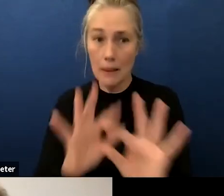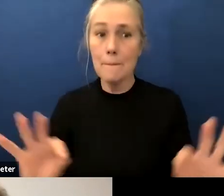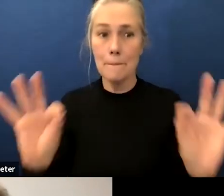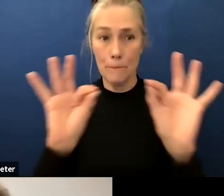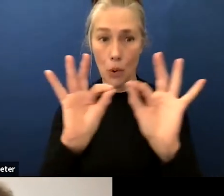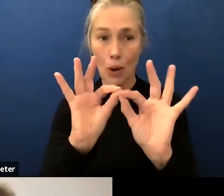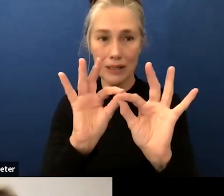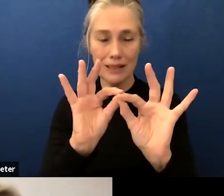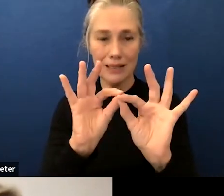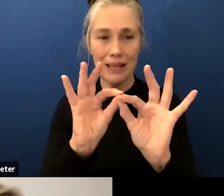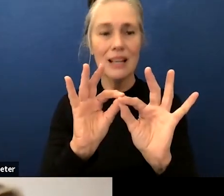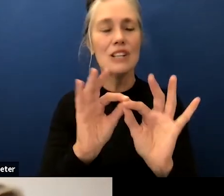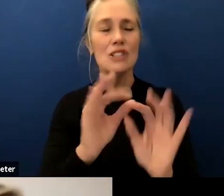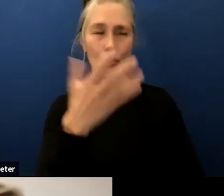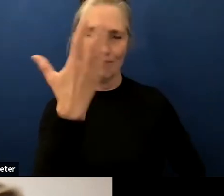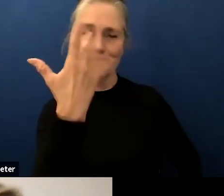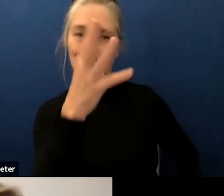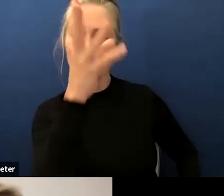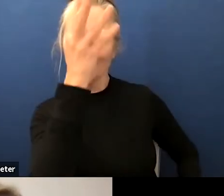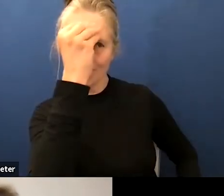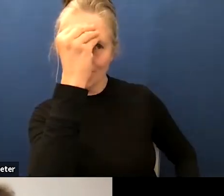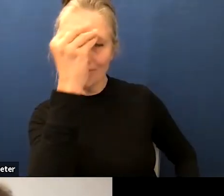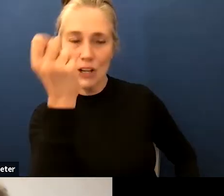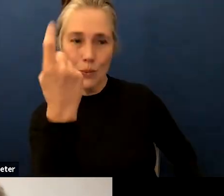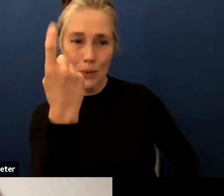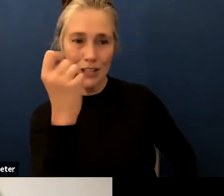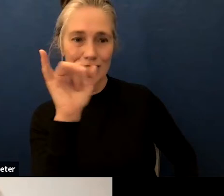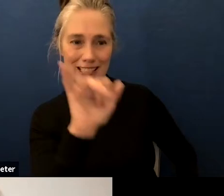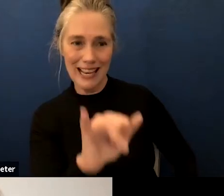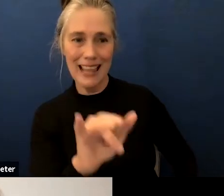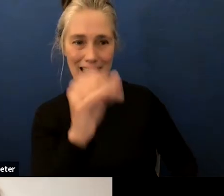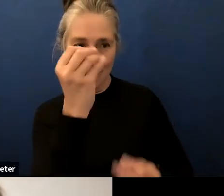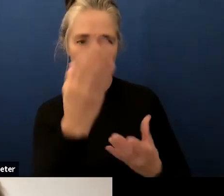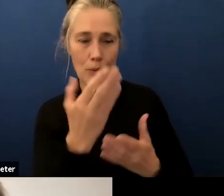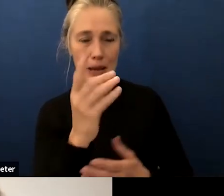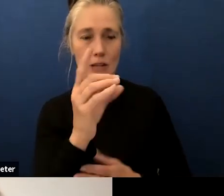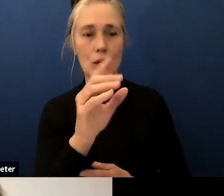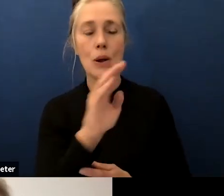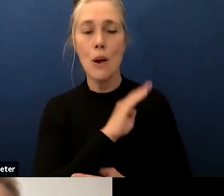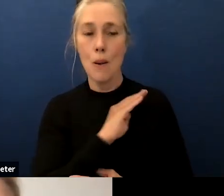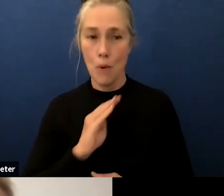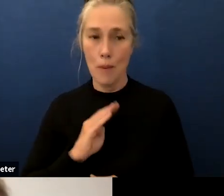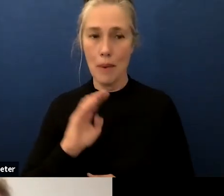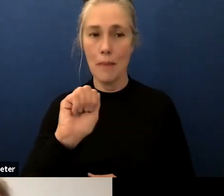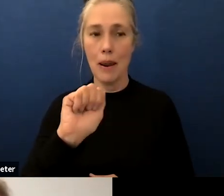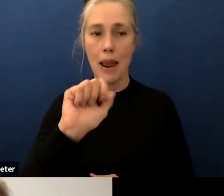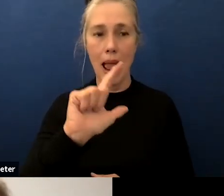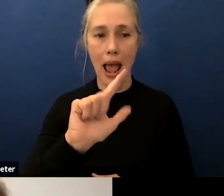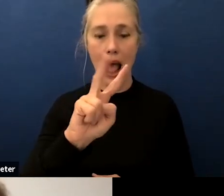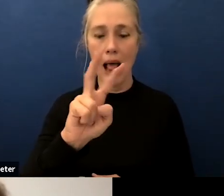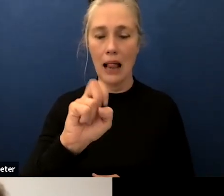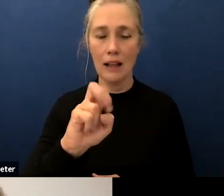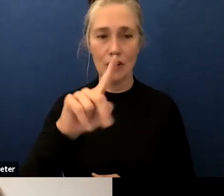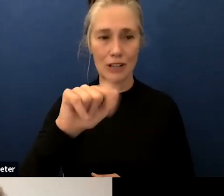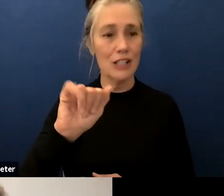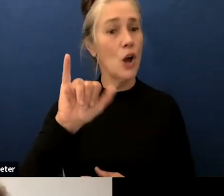affirm that we heard those data requests board member Alvarez so I think those are things that we can do in a in a moving forward kind of way and that's that